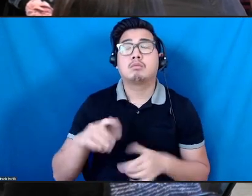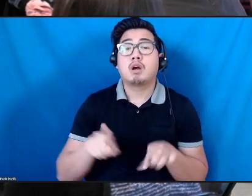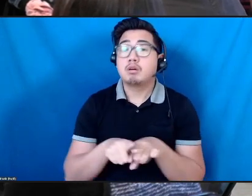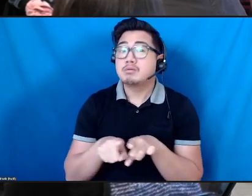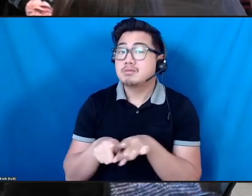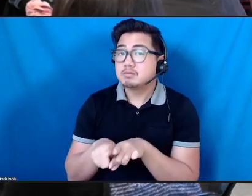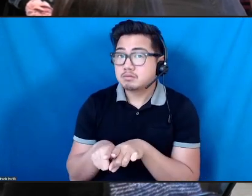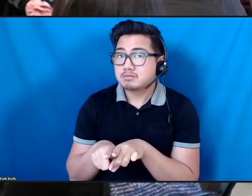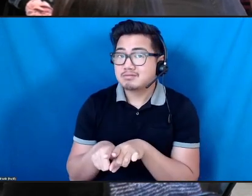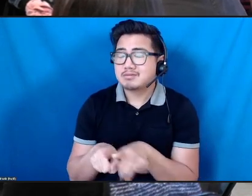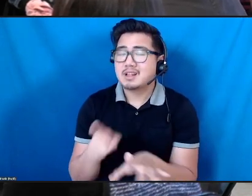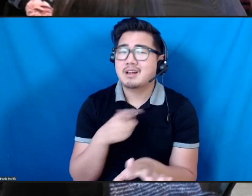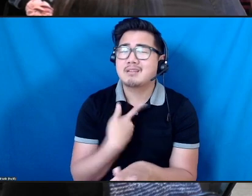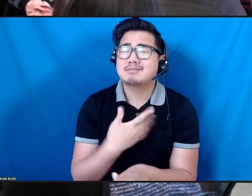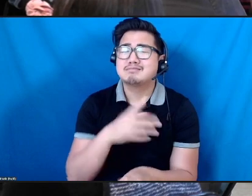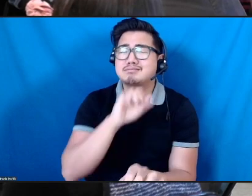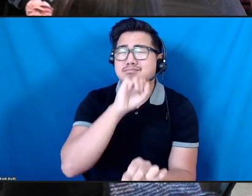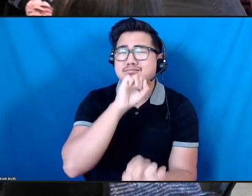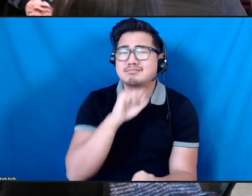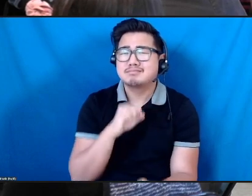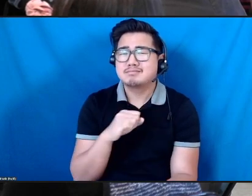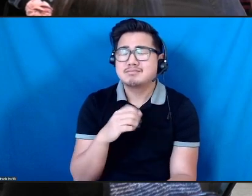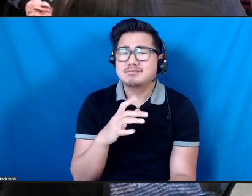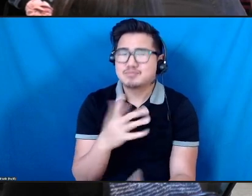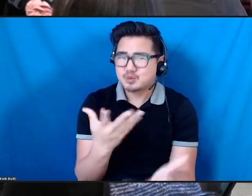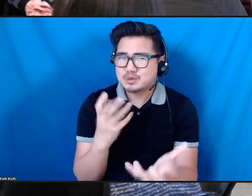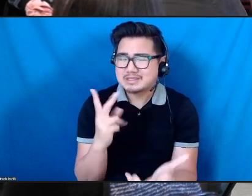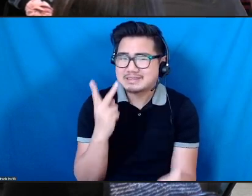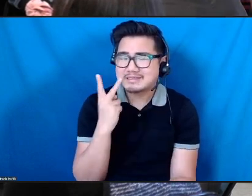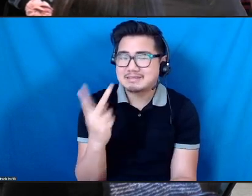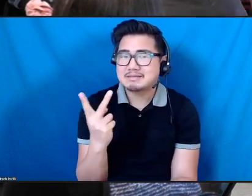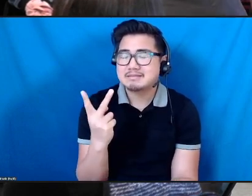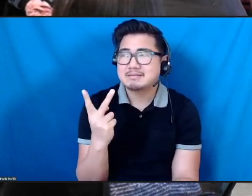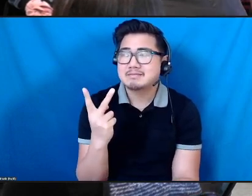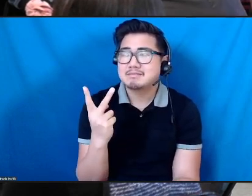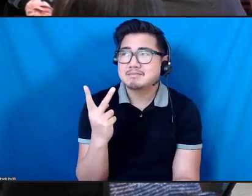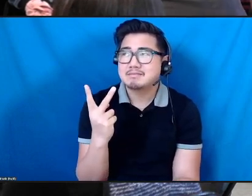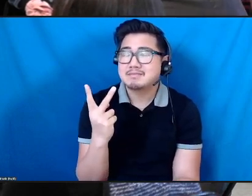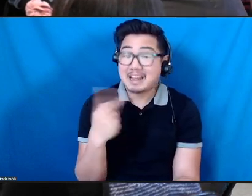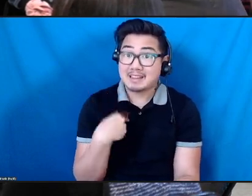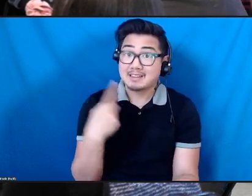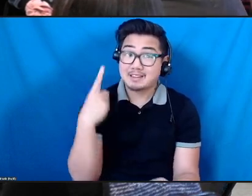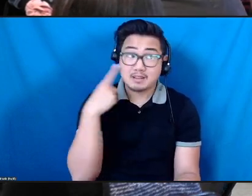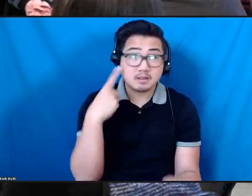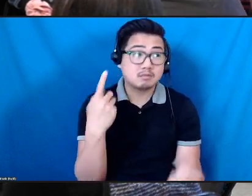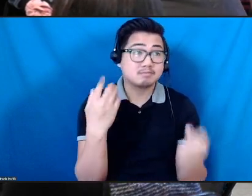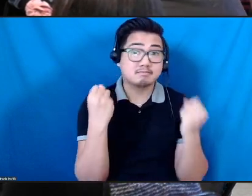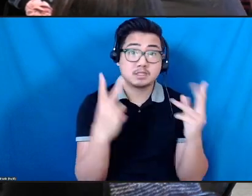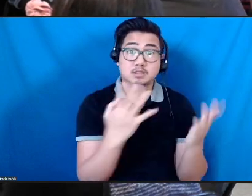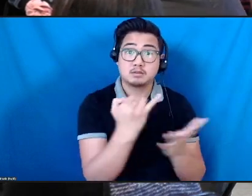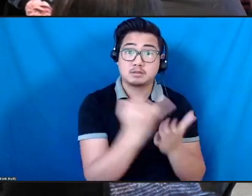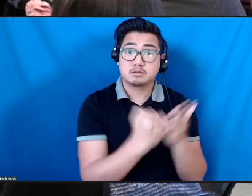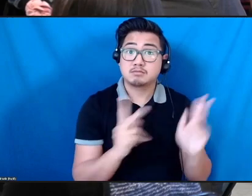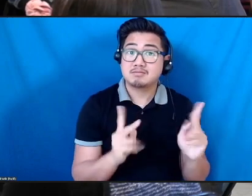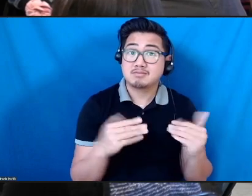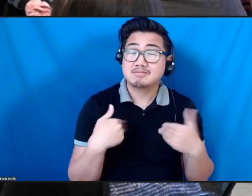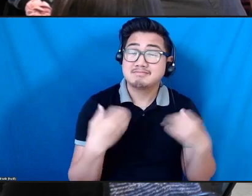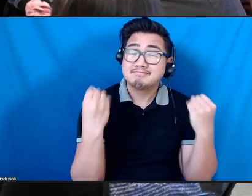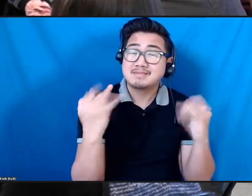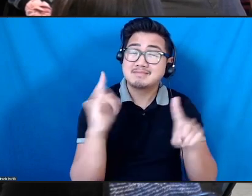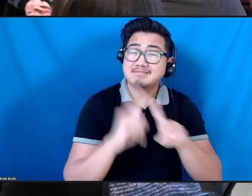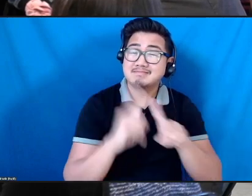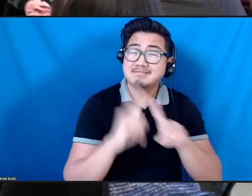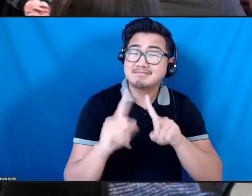love to see how, I think a lot of artists have a lot of ideas, but they aren't necessarily